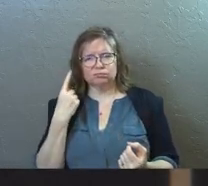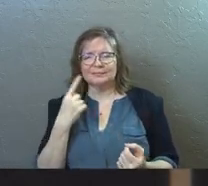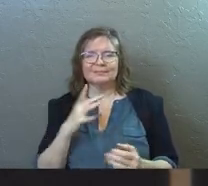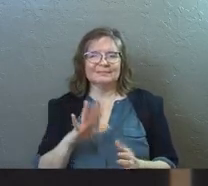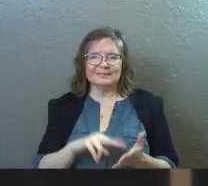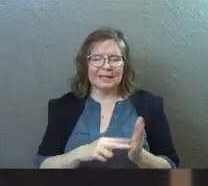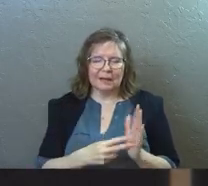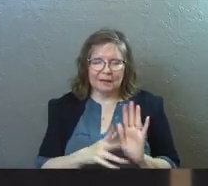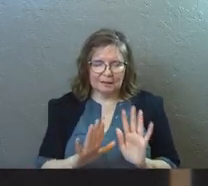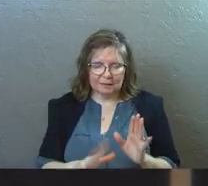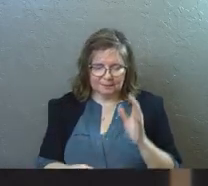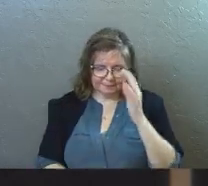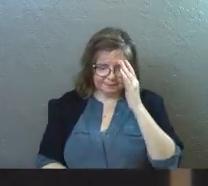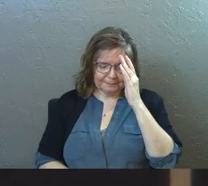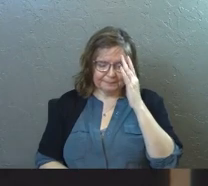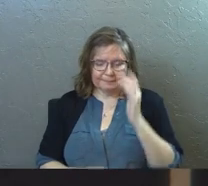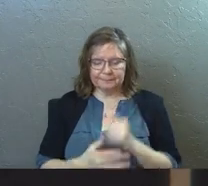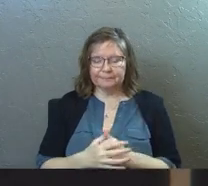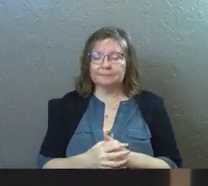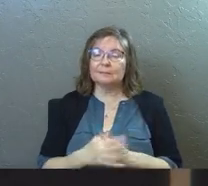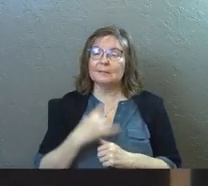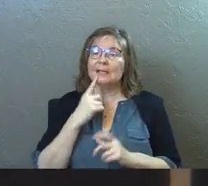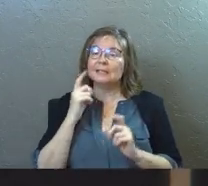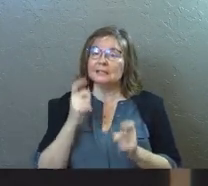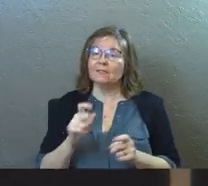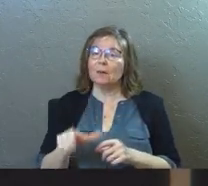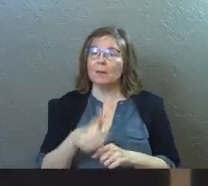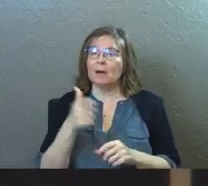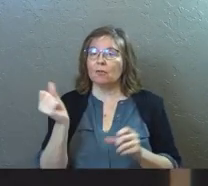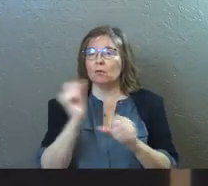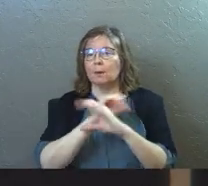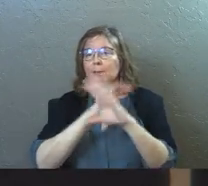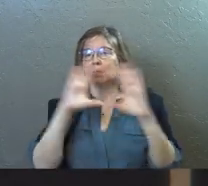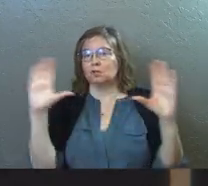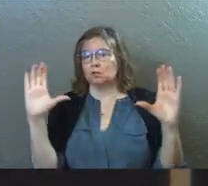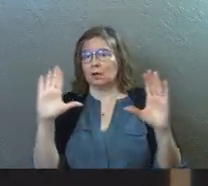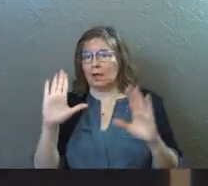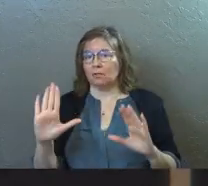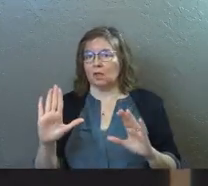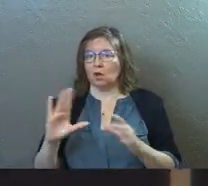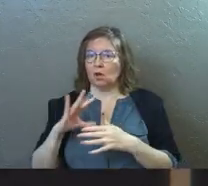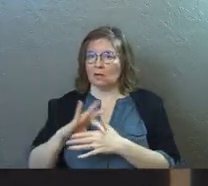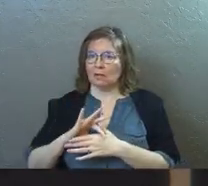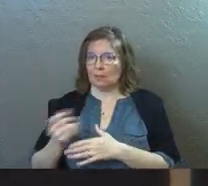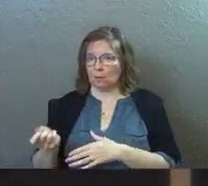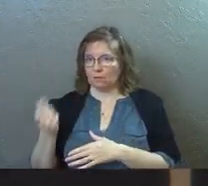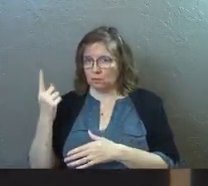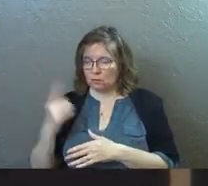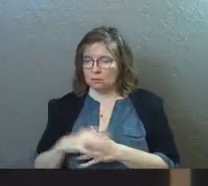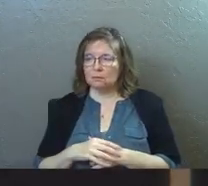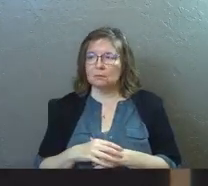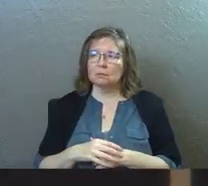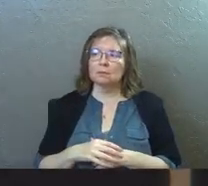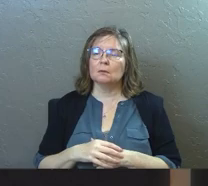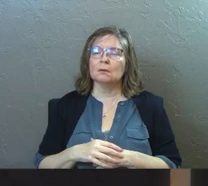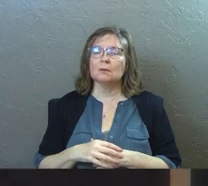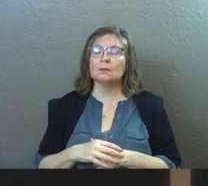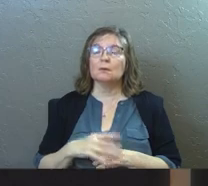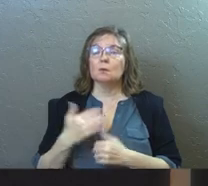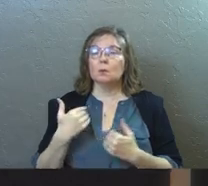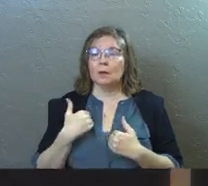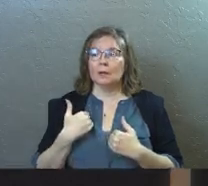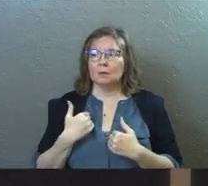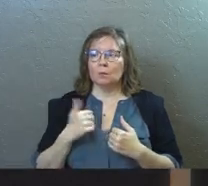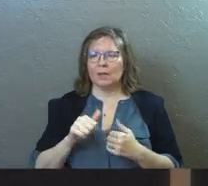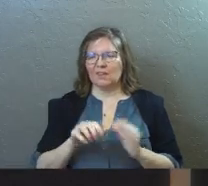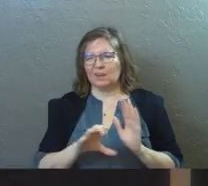He's not. That's not what he's trying to say. So he's given them another picture in their historical context. They would have understood. So what you